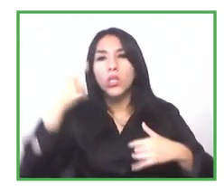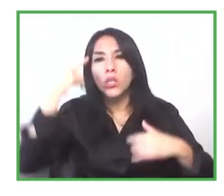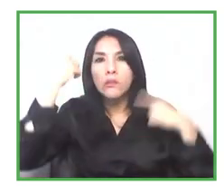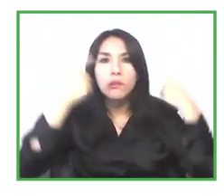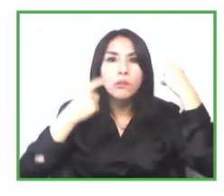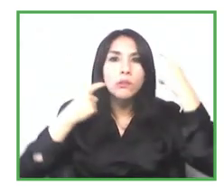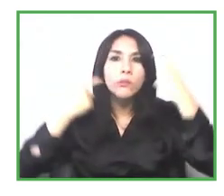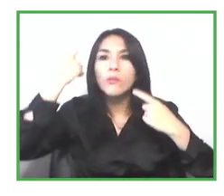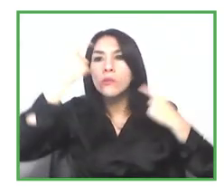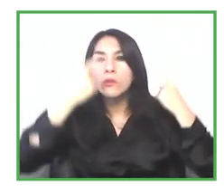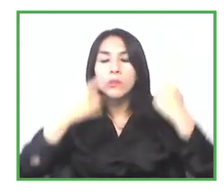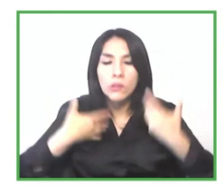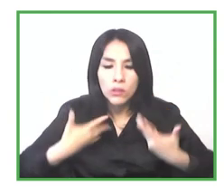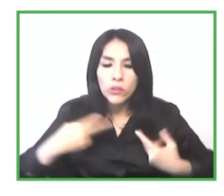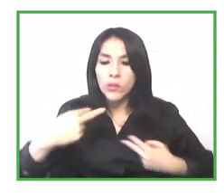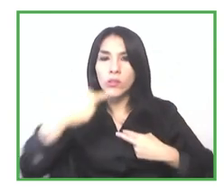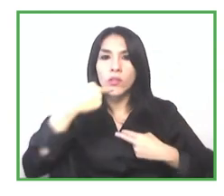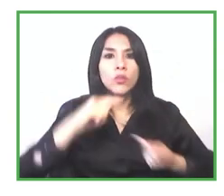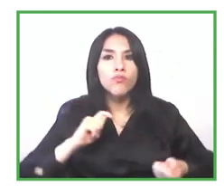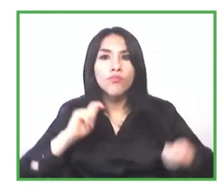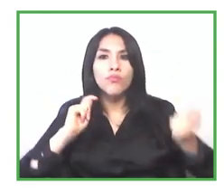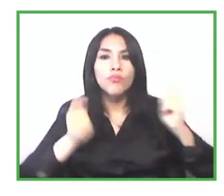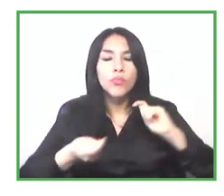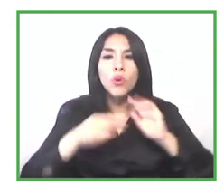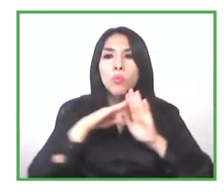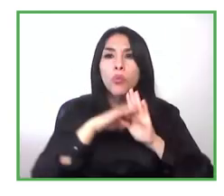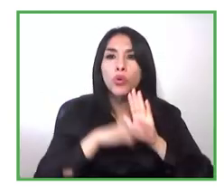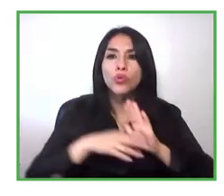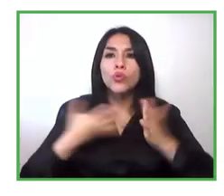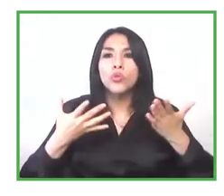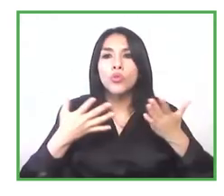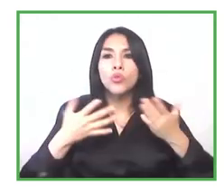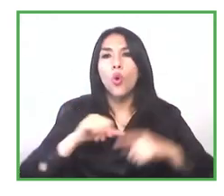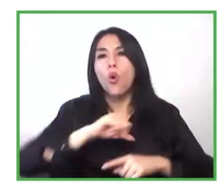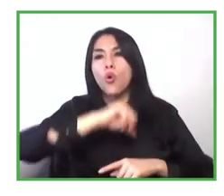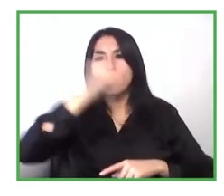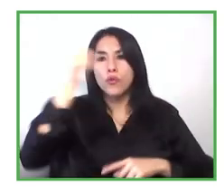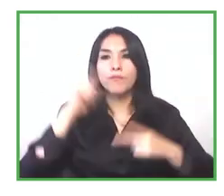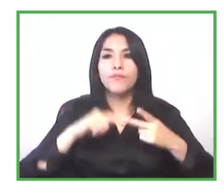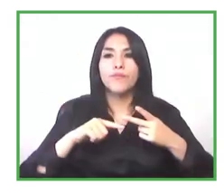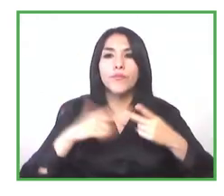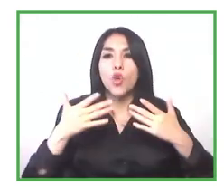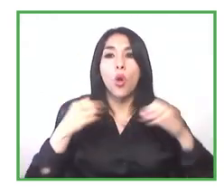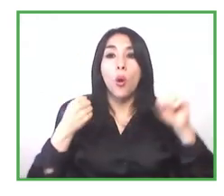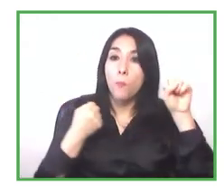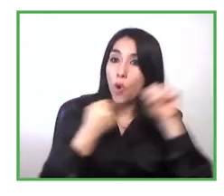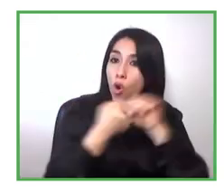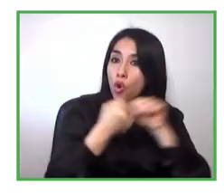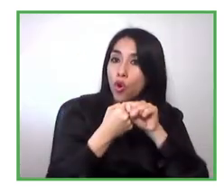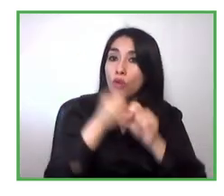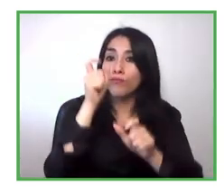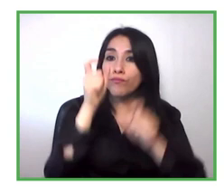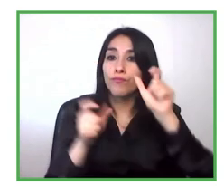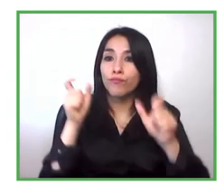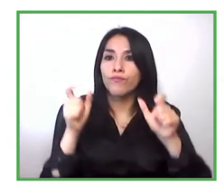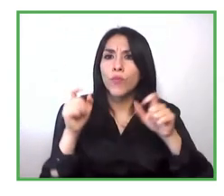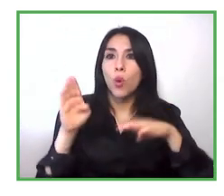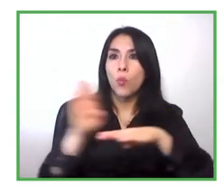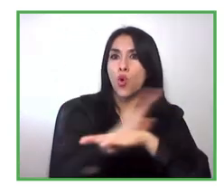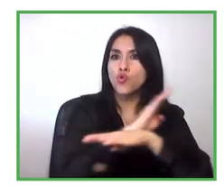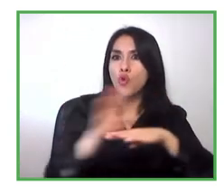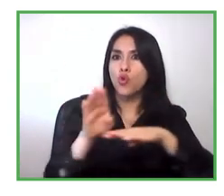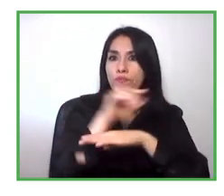point is how we are supporting the beneficiaries in the commercialization of their product